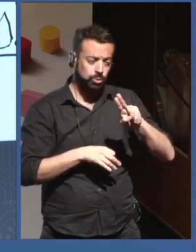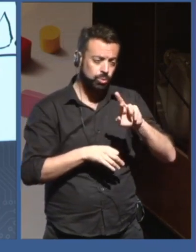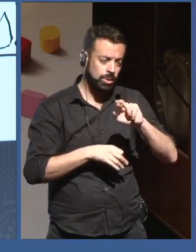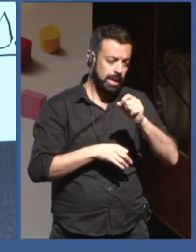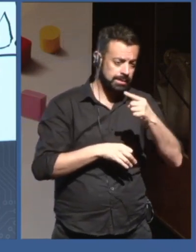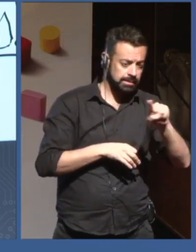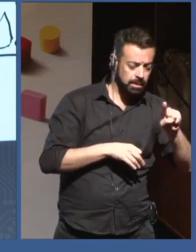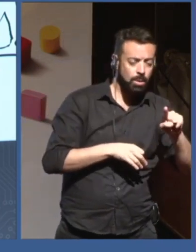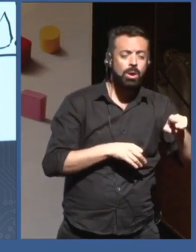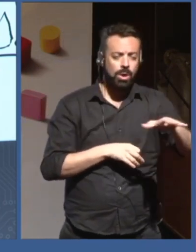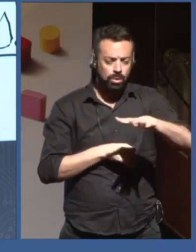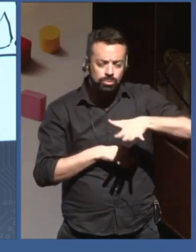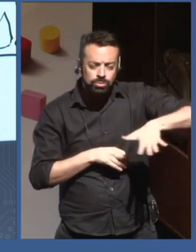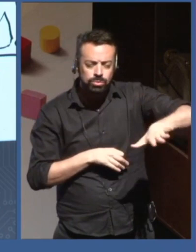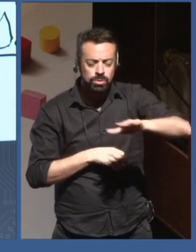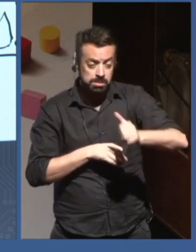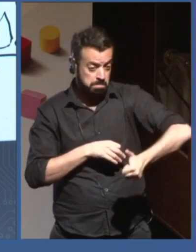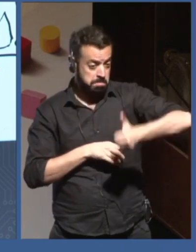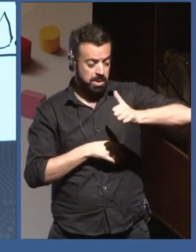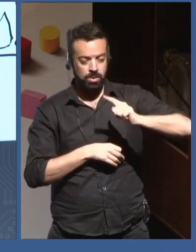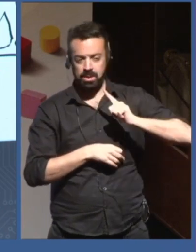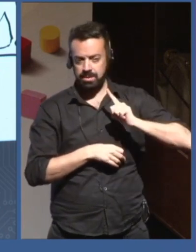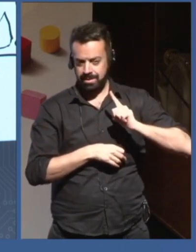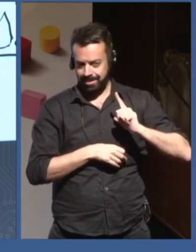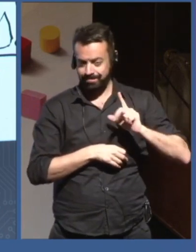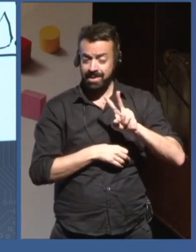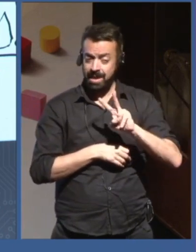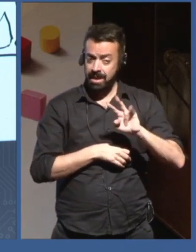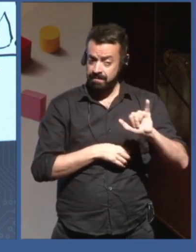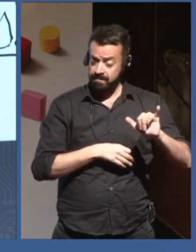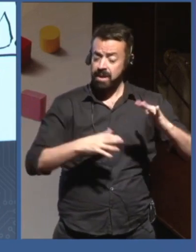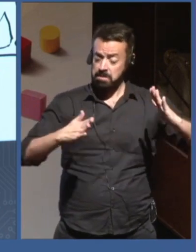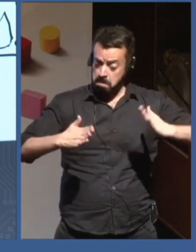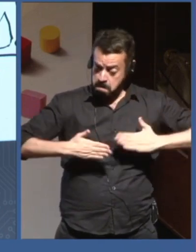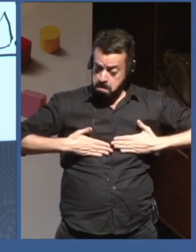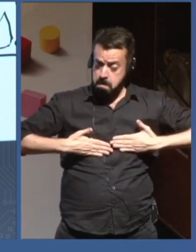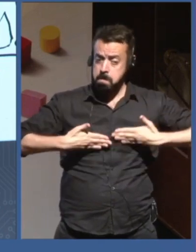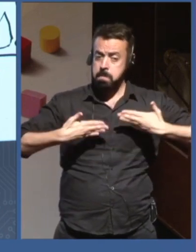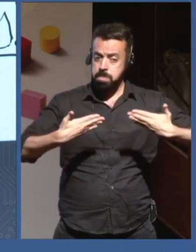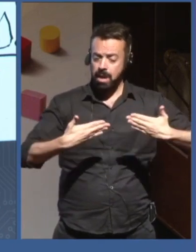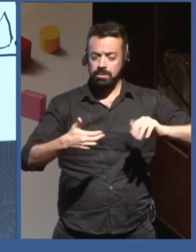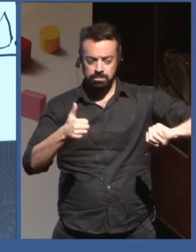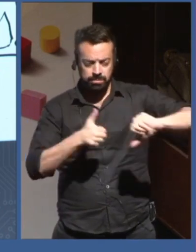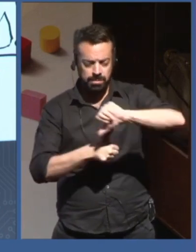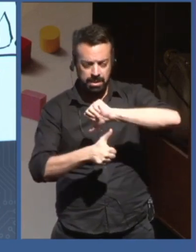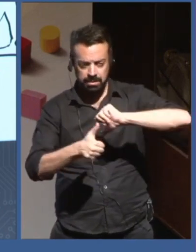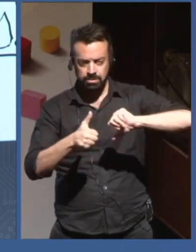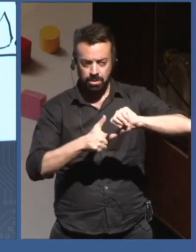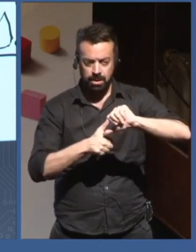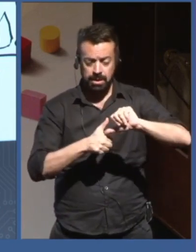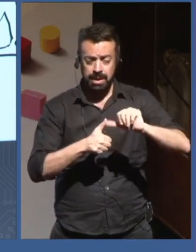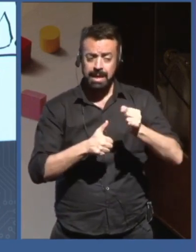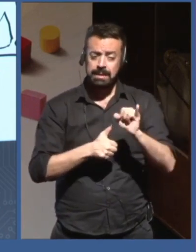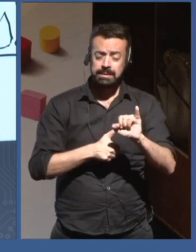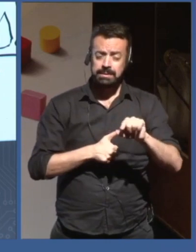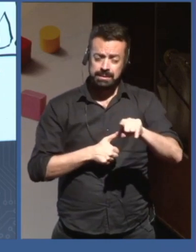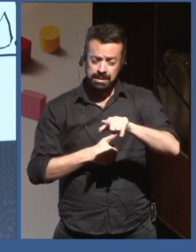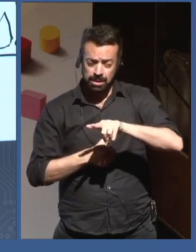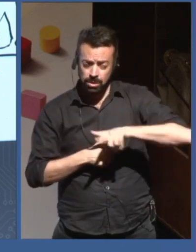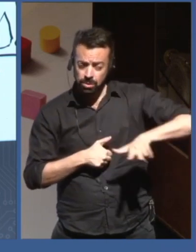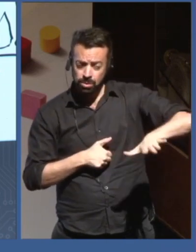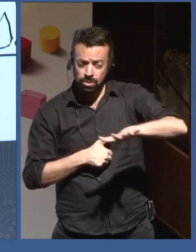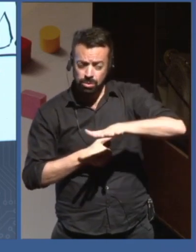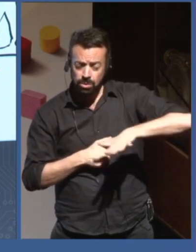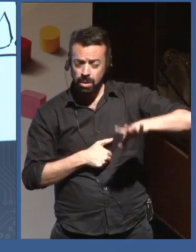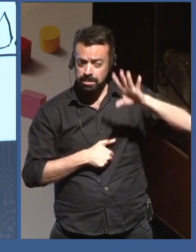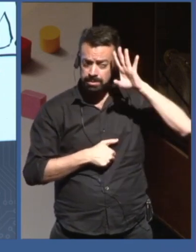be a causal impact on what is being measured. But historically, it's sort of true that measurement and development tend to